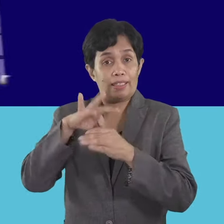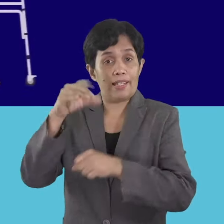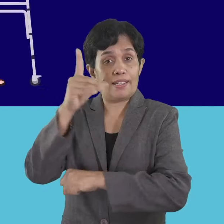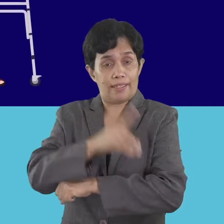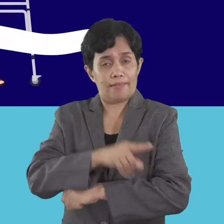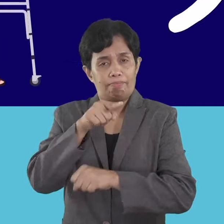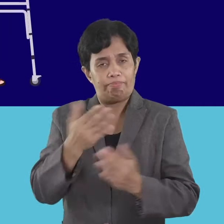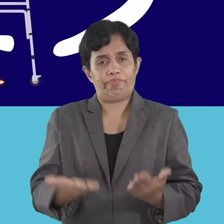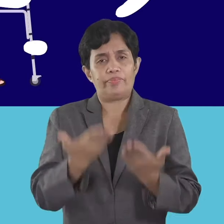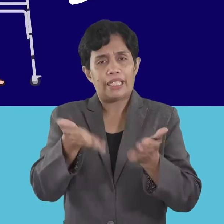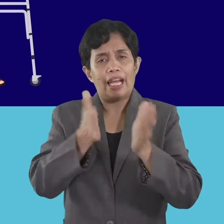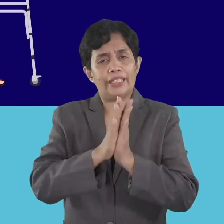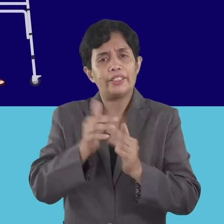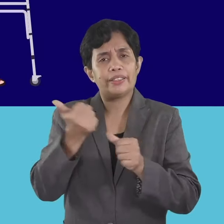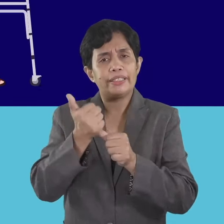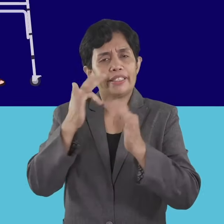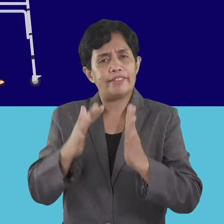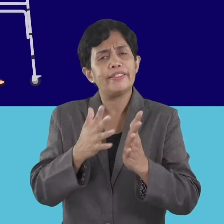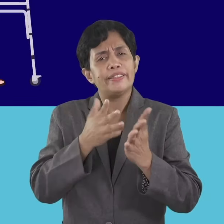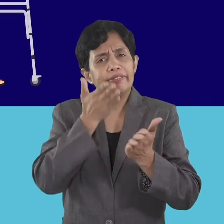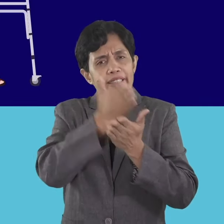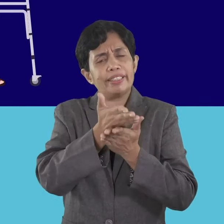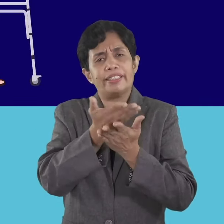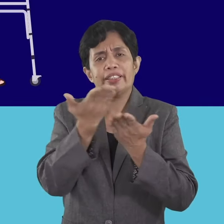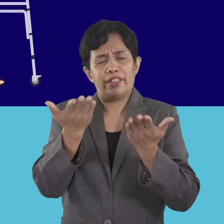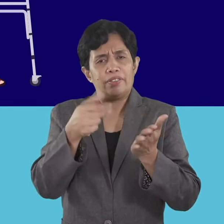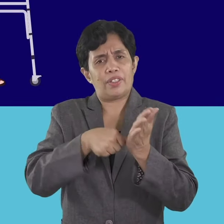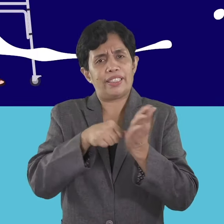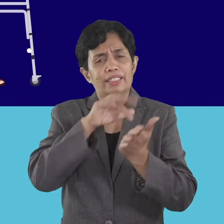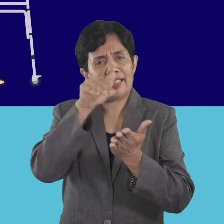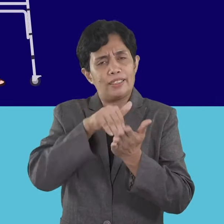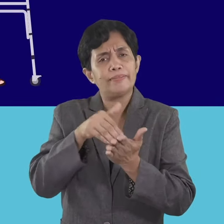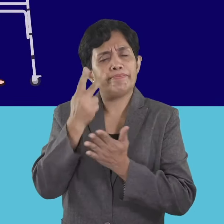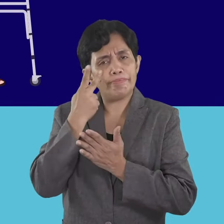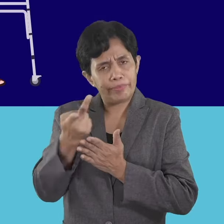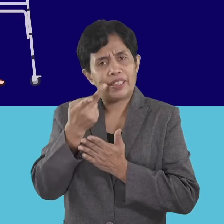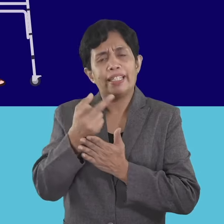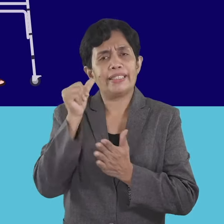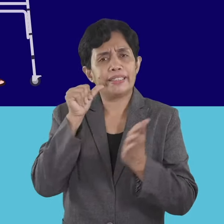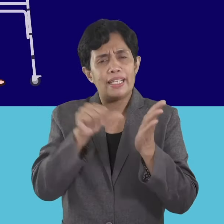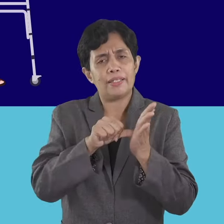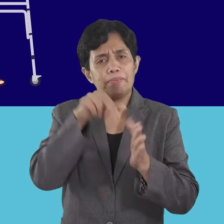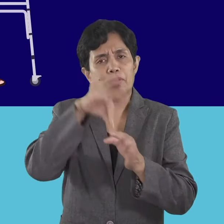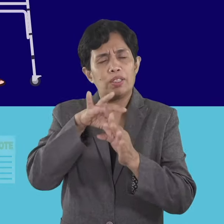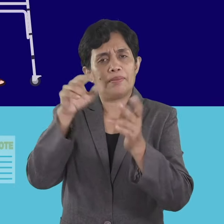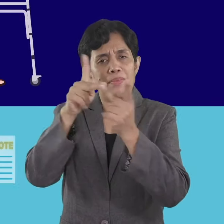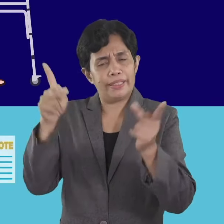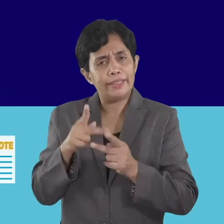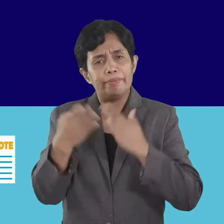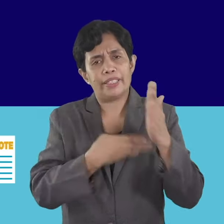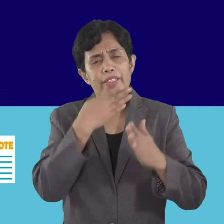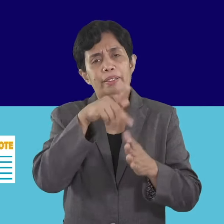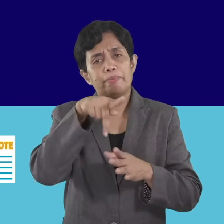we suggest that you ask your assister to visit the voting center to look for your designated polling place based on your precinct number.